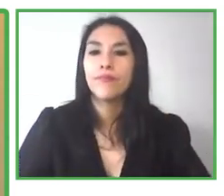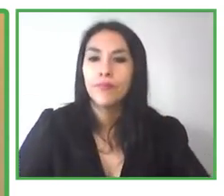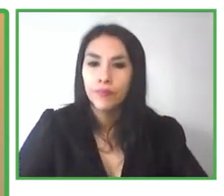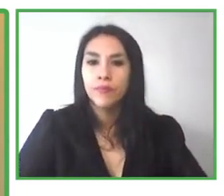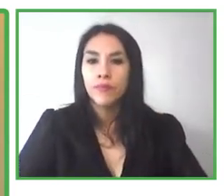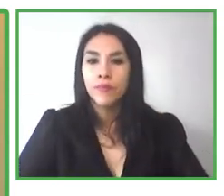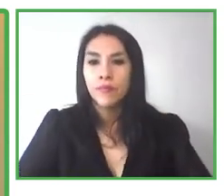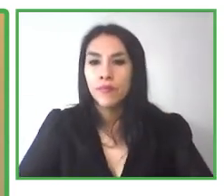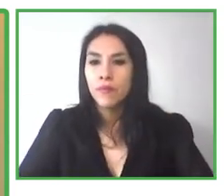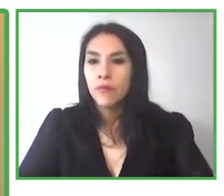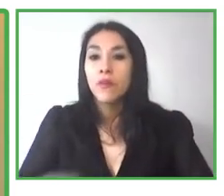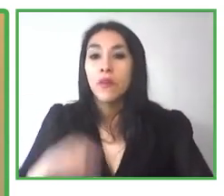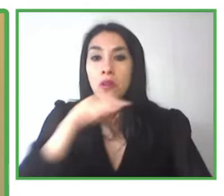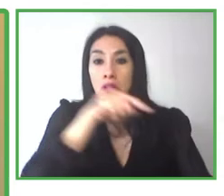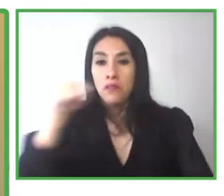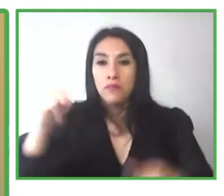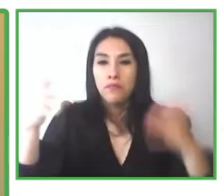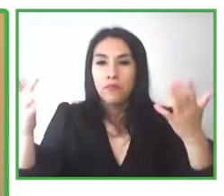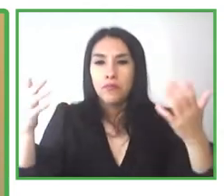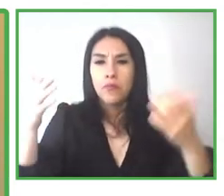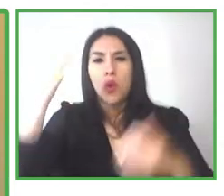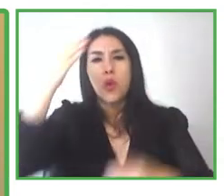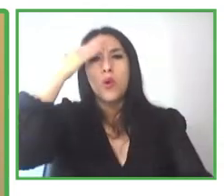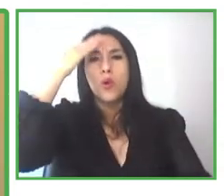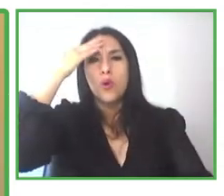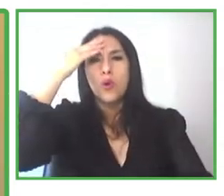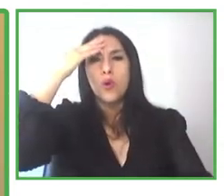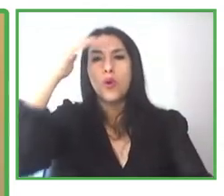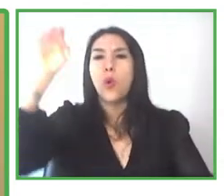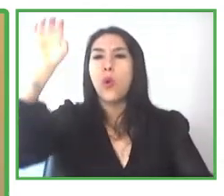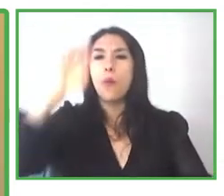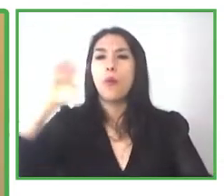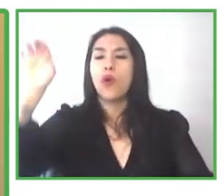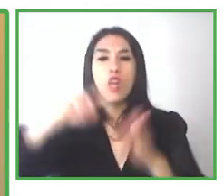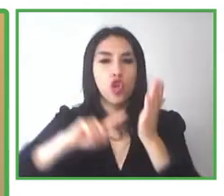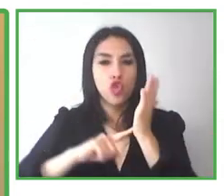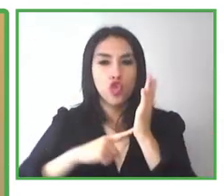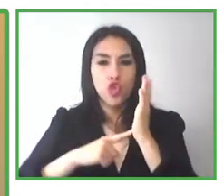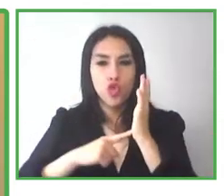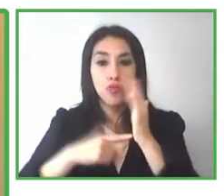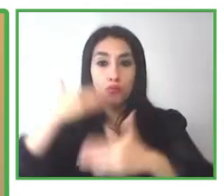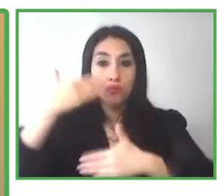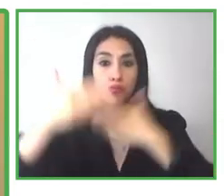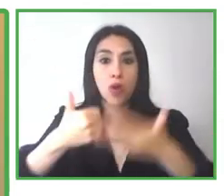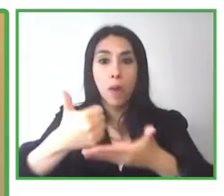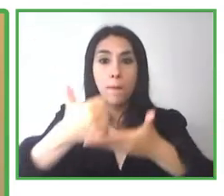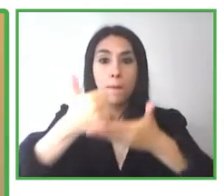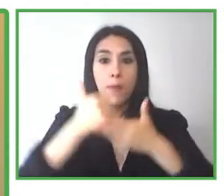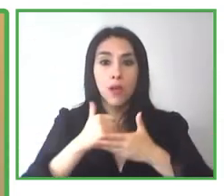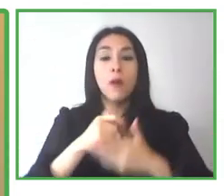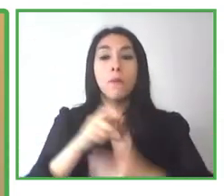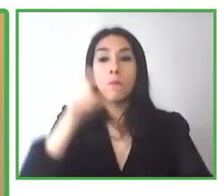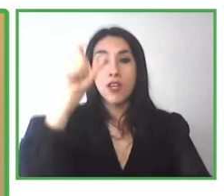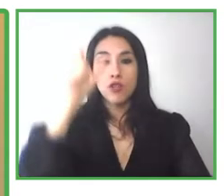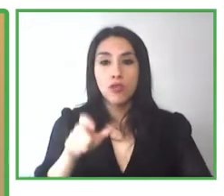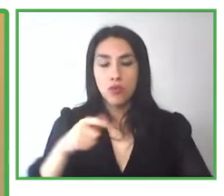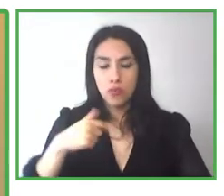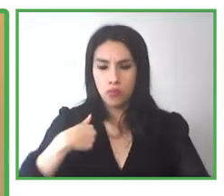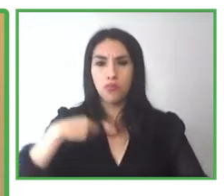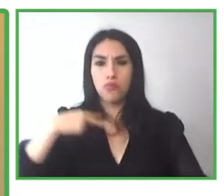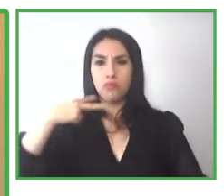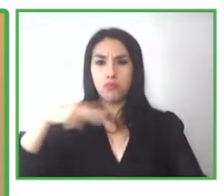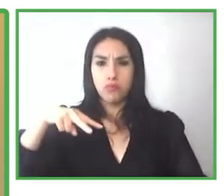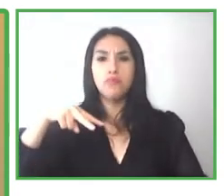in their daily lives. I think of this as a conversation. We can't do this just in